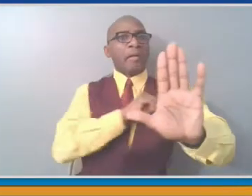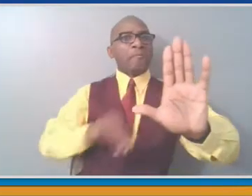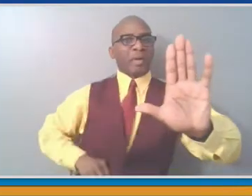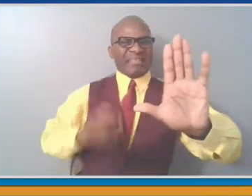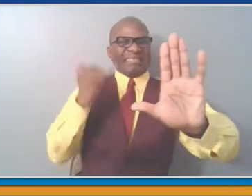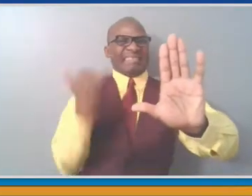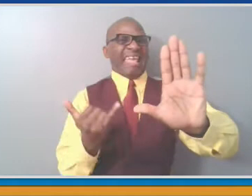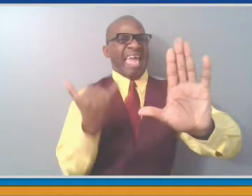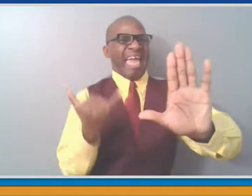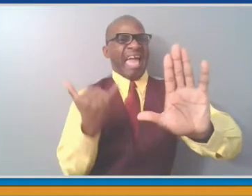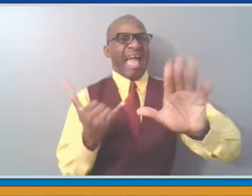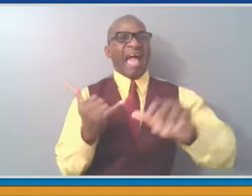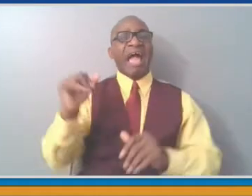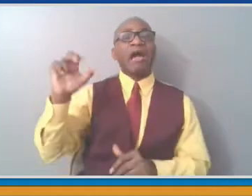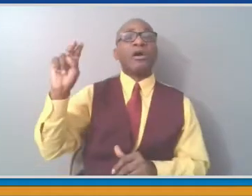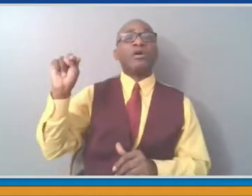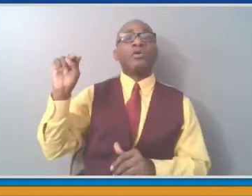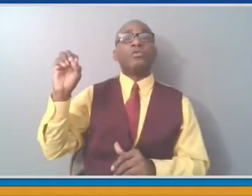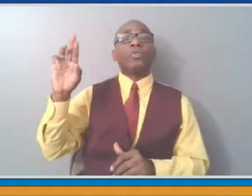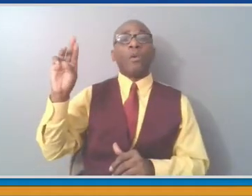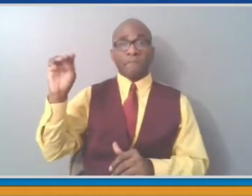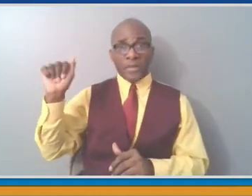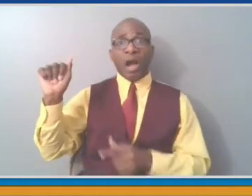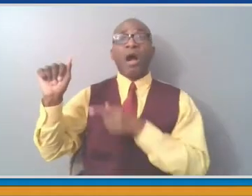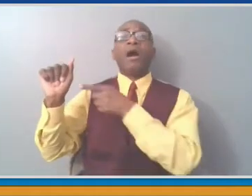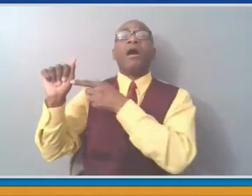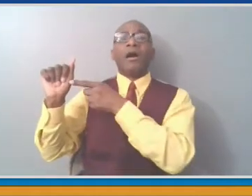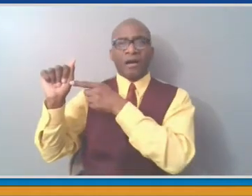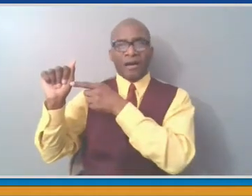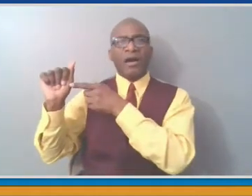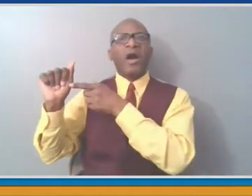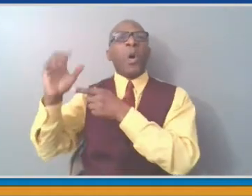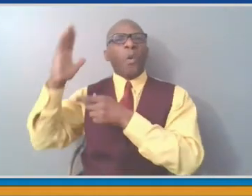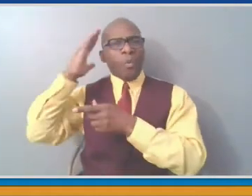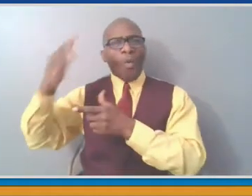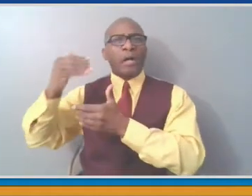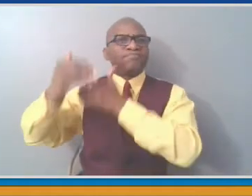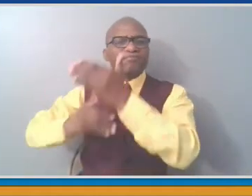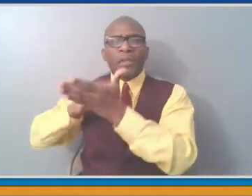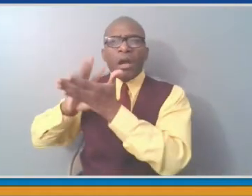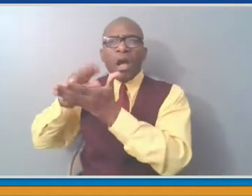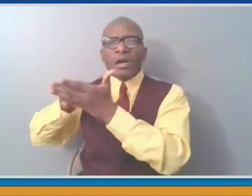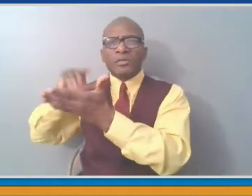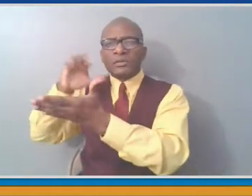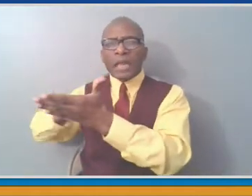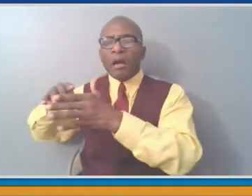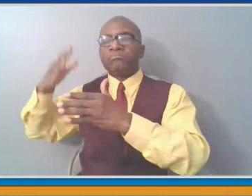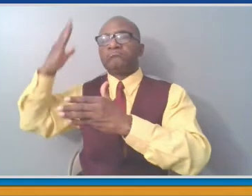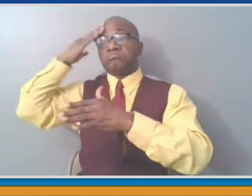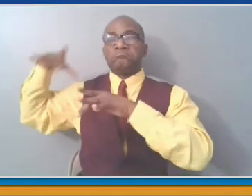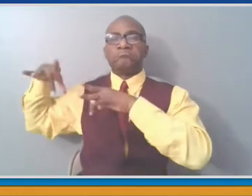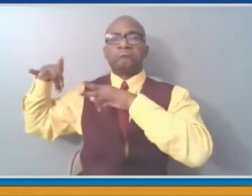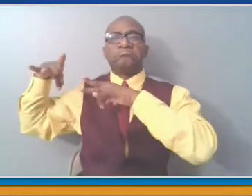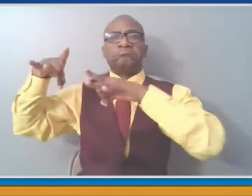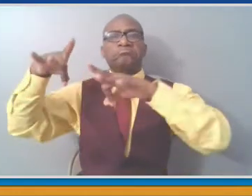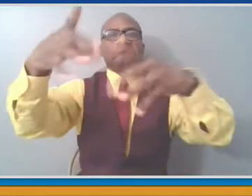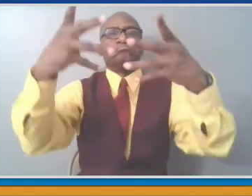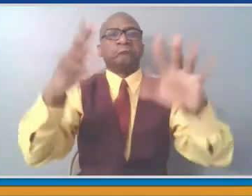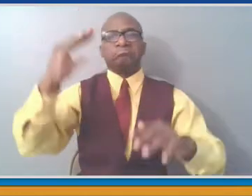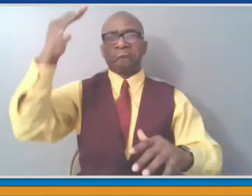partner. We've tried to be helpful to the city in every way we can. We most recently did a satellite pop-up